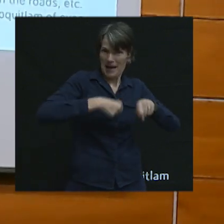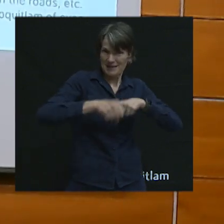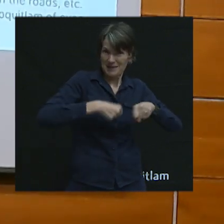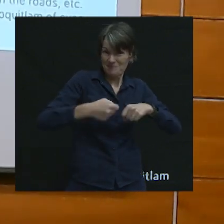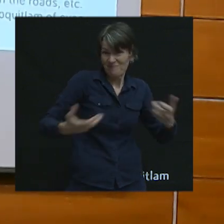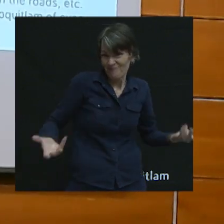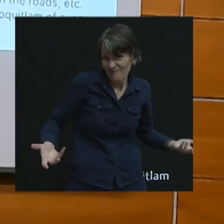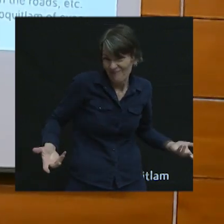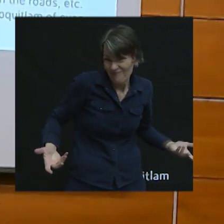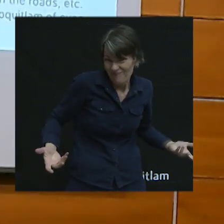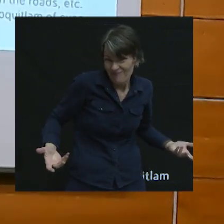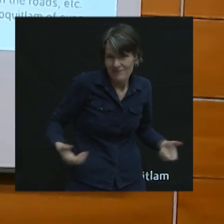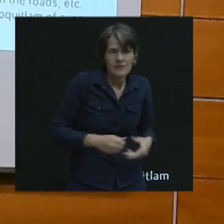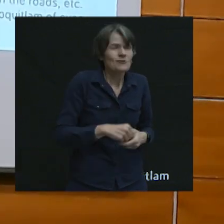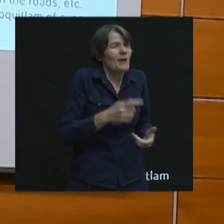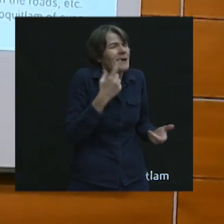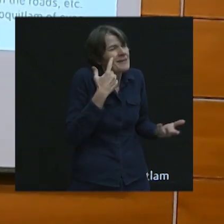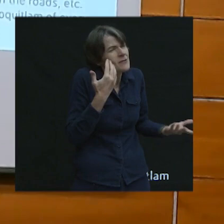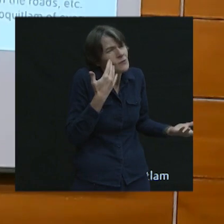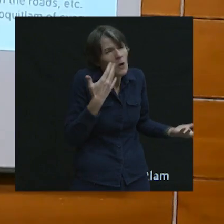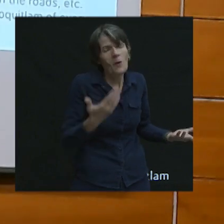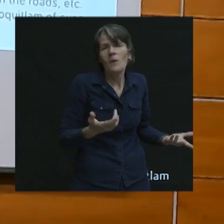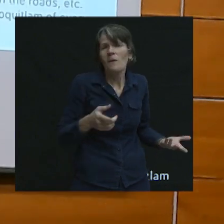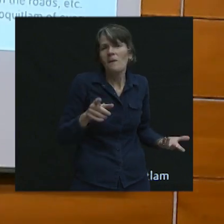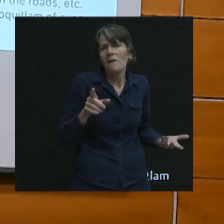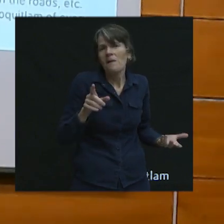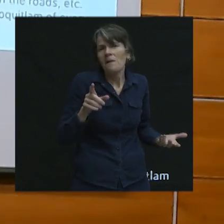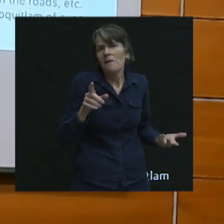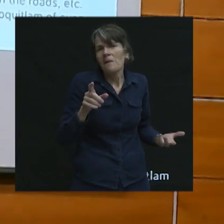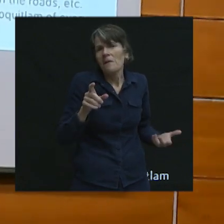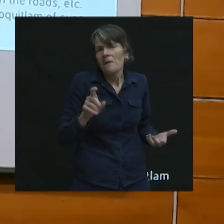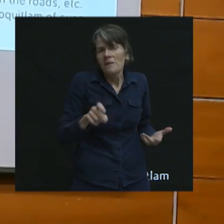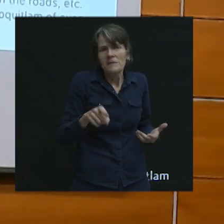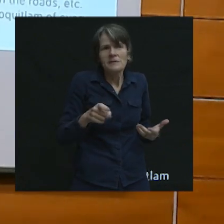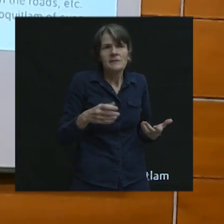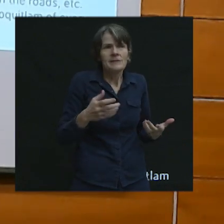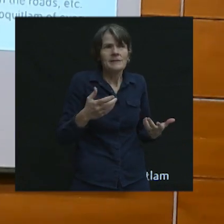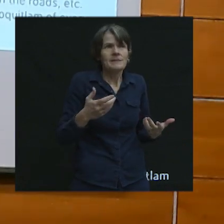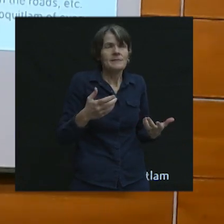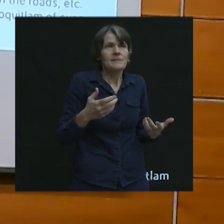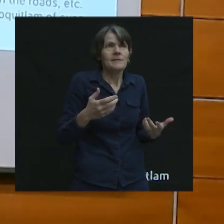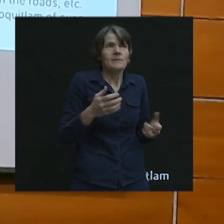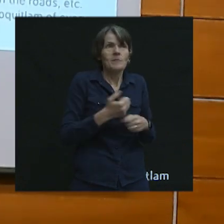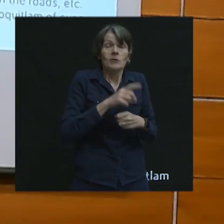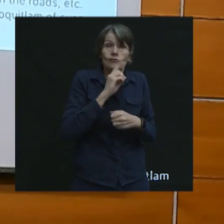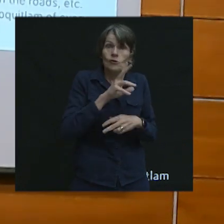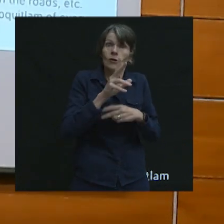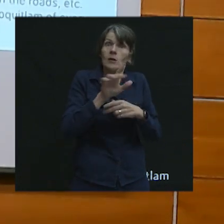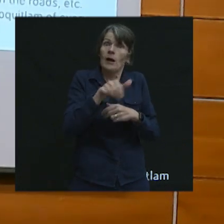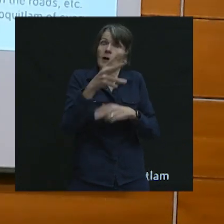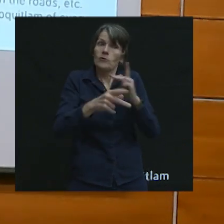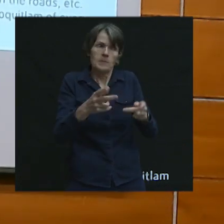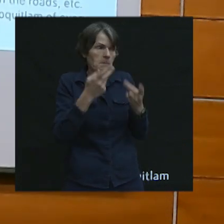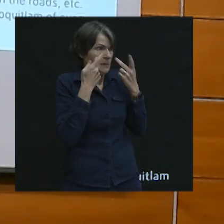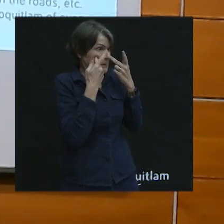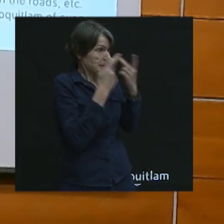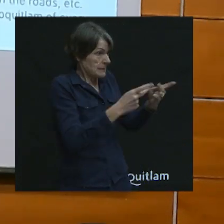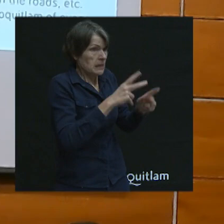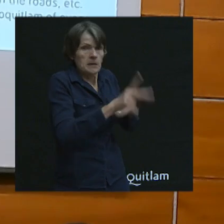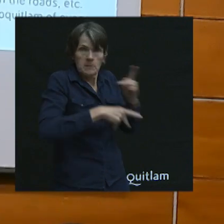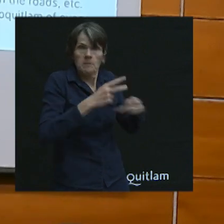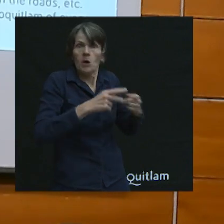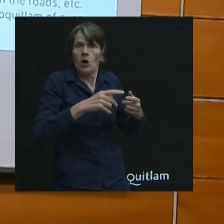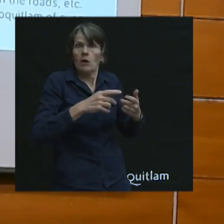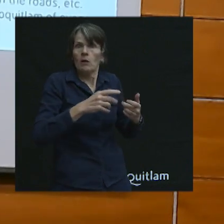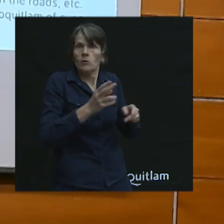SkyTrain. So, maybe I would say, you know, you need to make sure that people are visible when they're doing And I hope that your leaders and leadership are also visible when